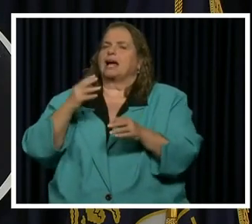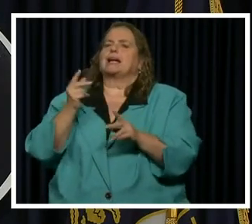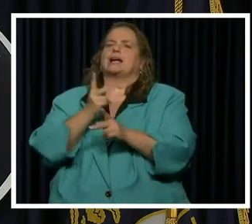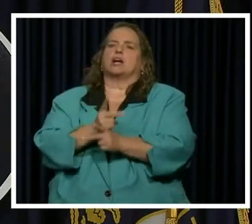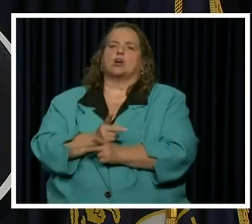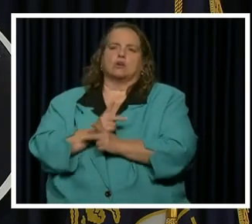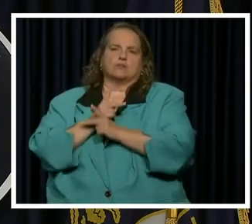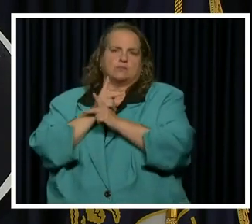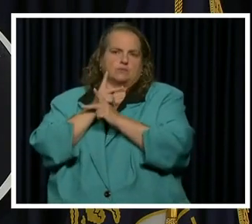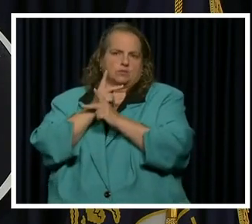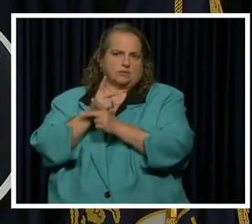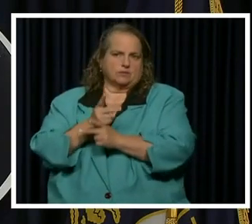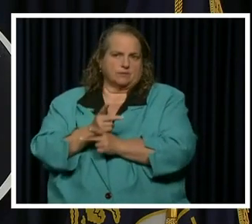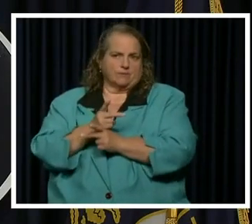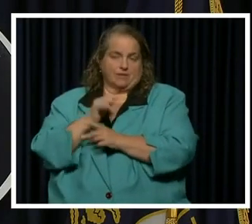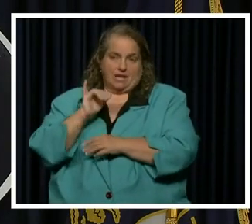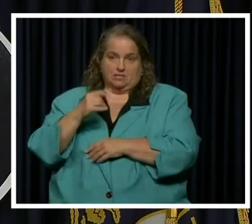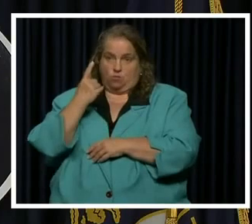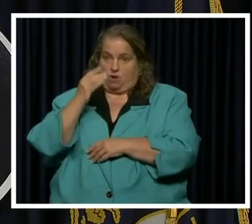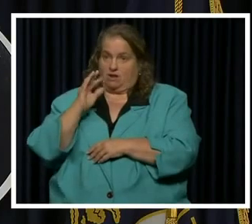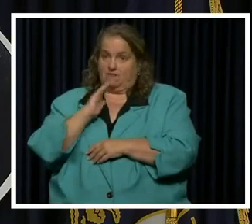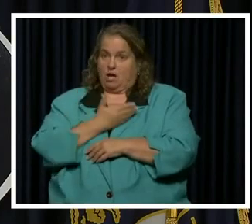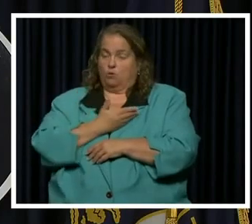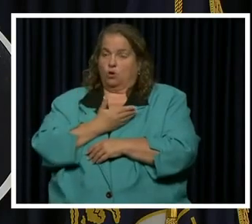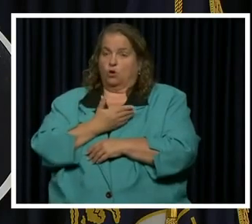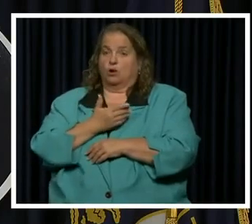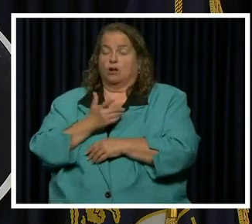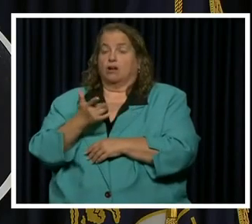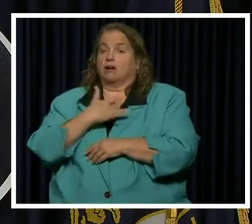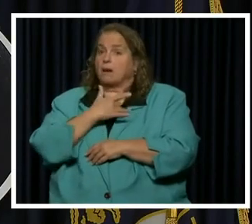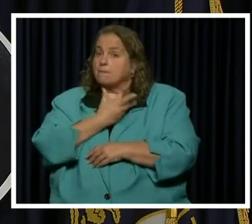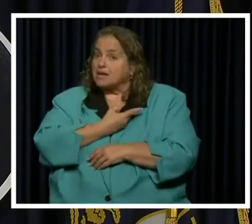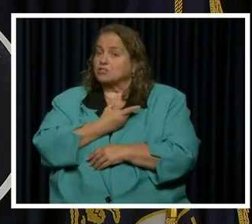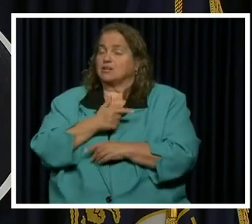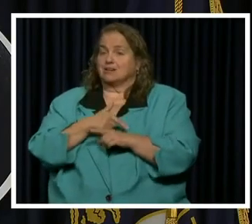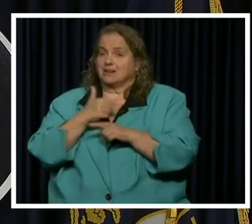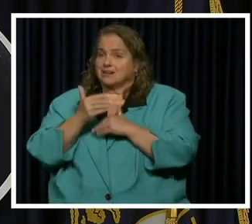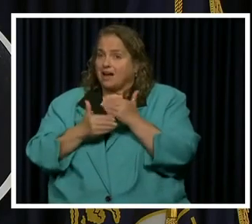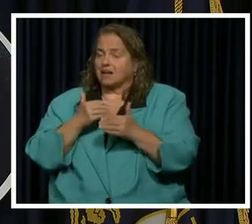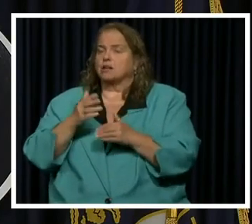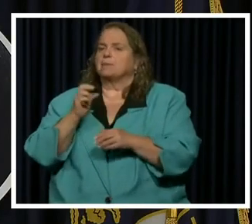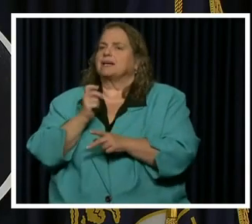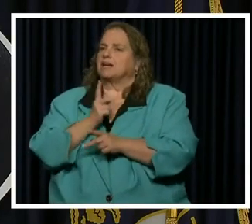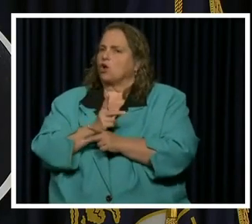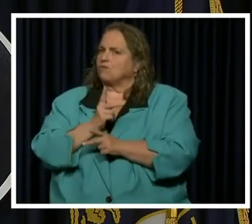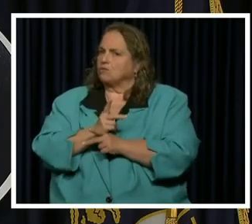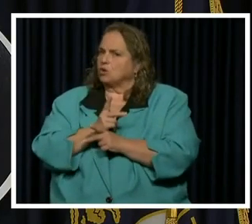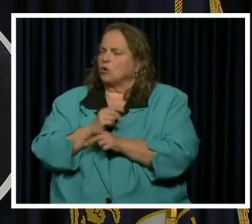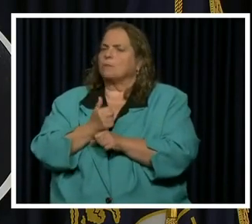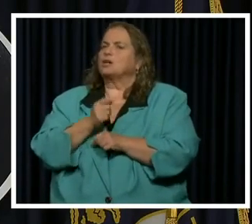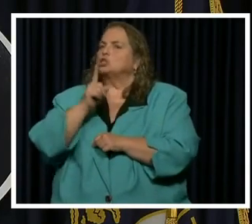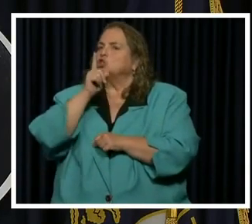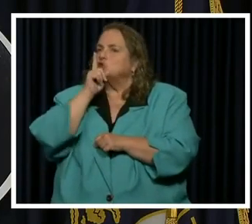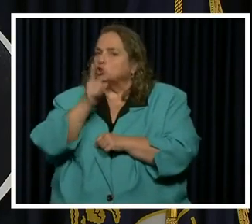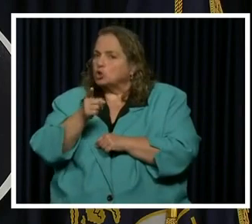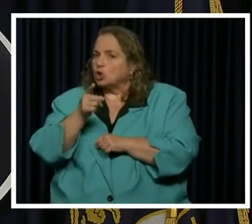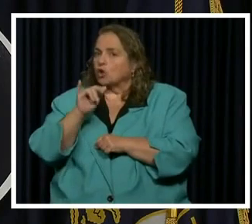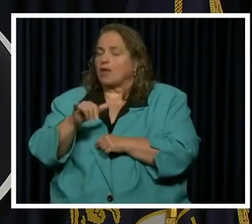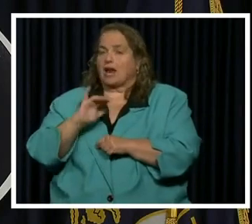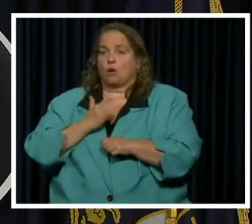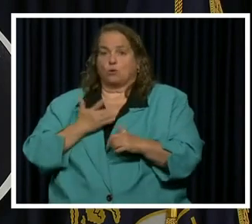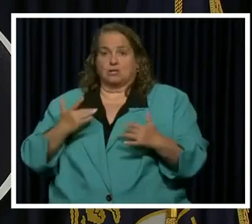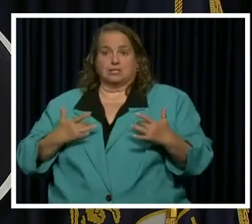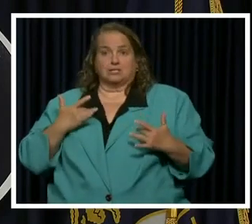careful. Now that's one of our we talk about being compassionate and kind. We also need to be careful. Let's make sure that our